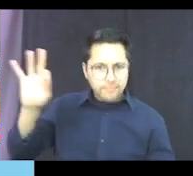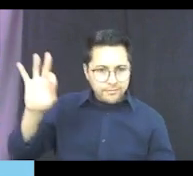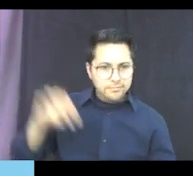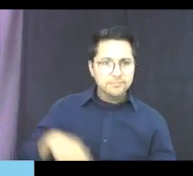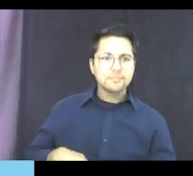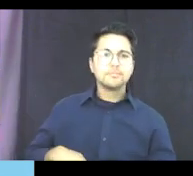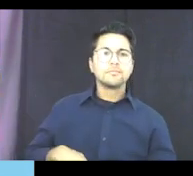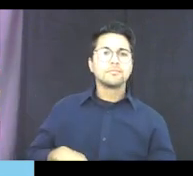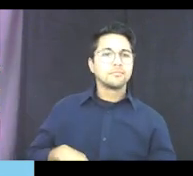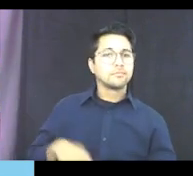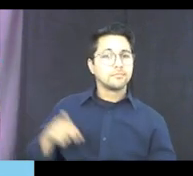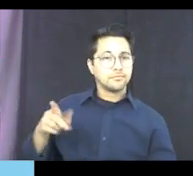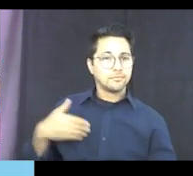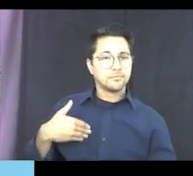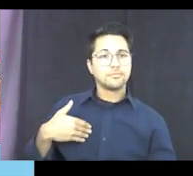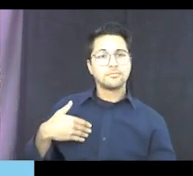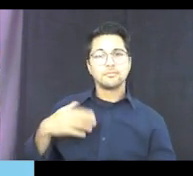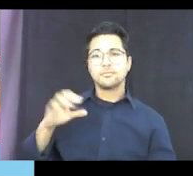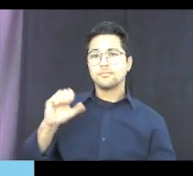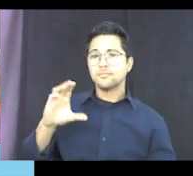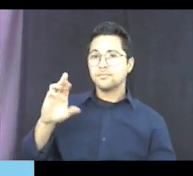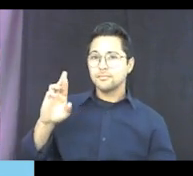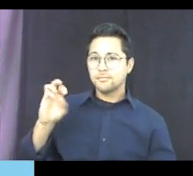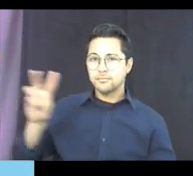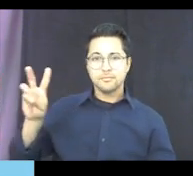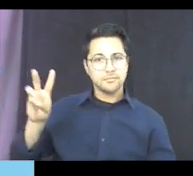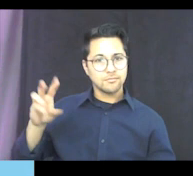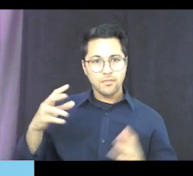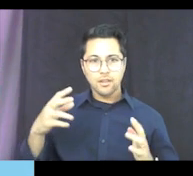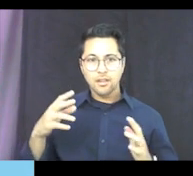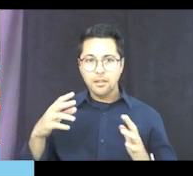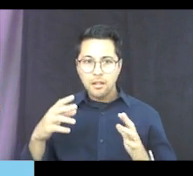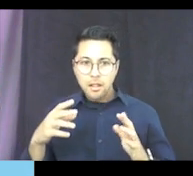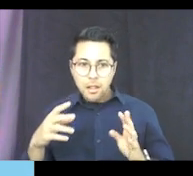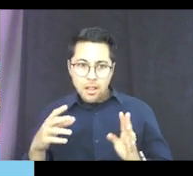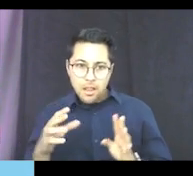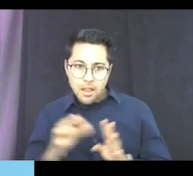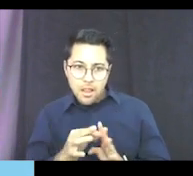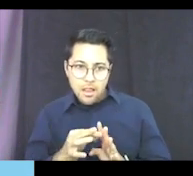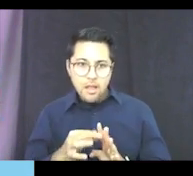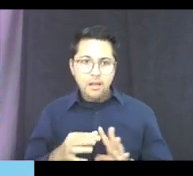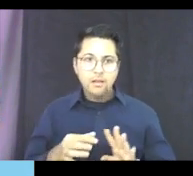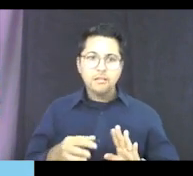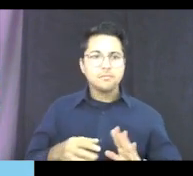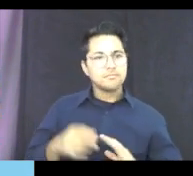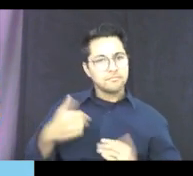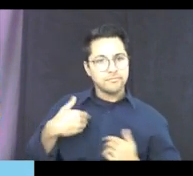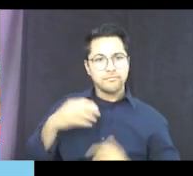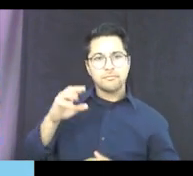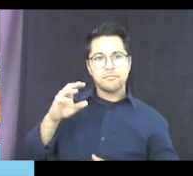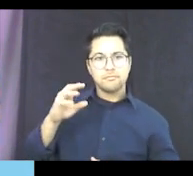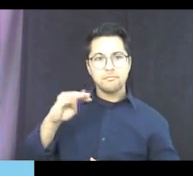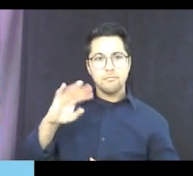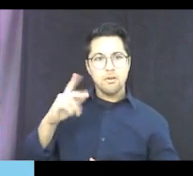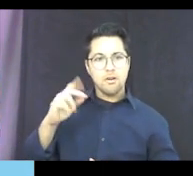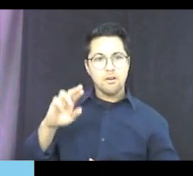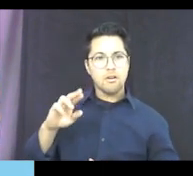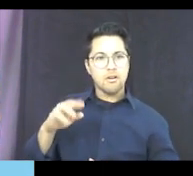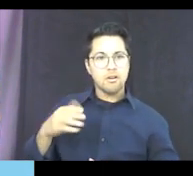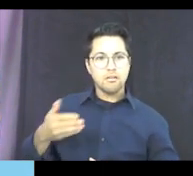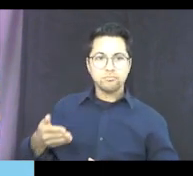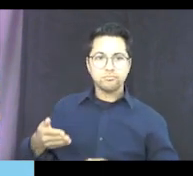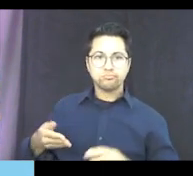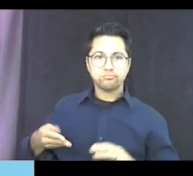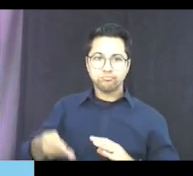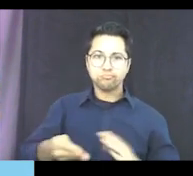That also, again, has a screw to be able to clamp a material into here. And so here I have a marker in here. But this is great for